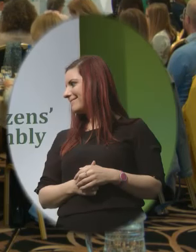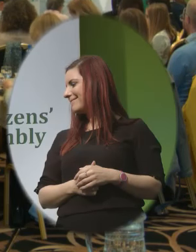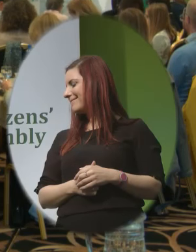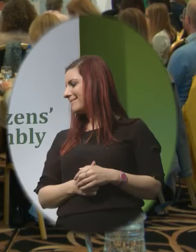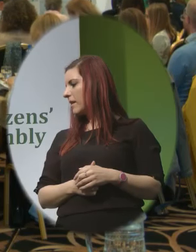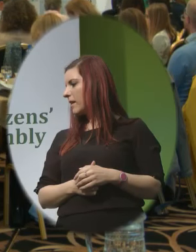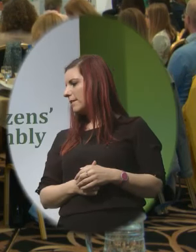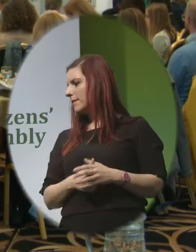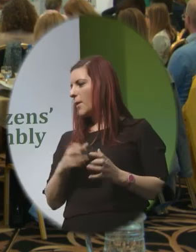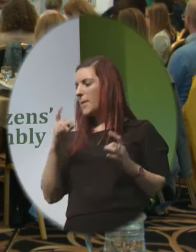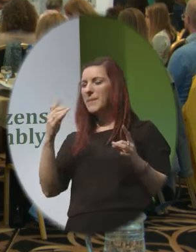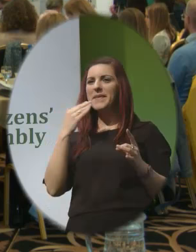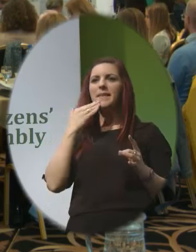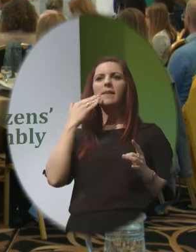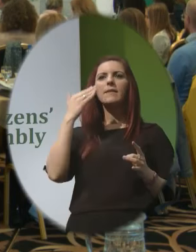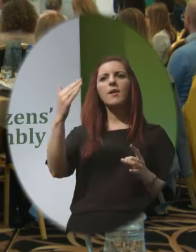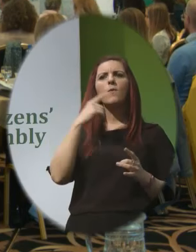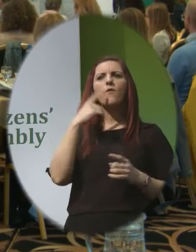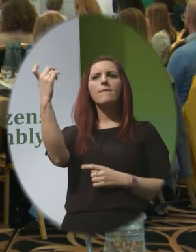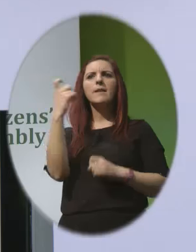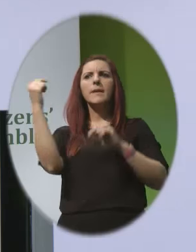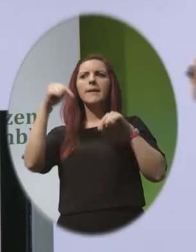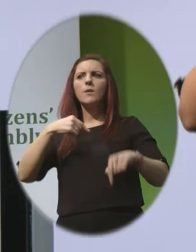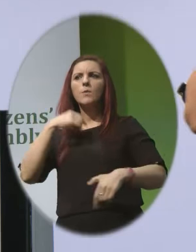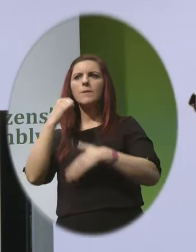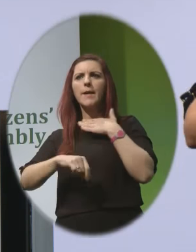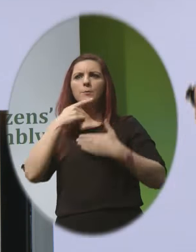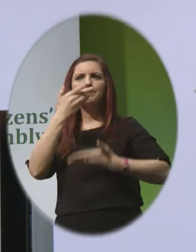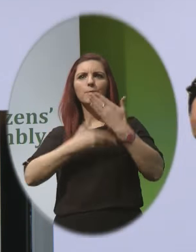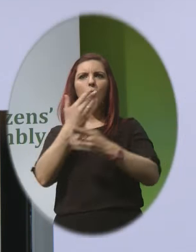thanks thank you for inviting me to speak here today